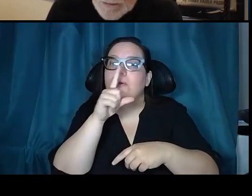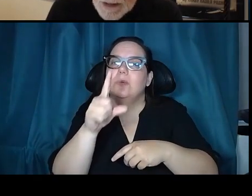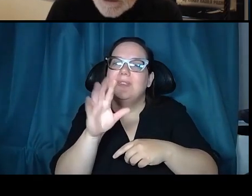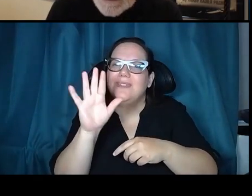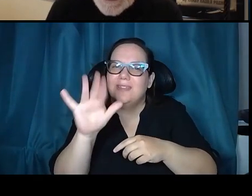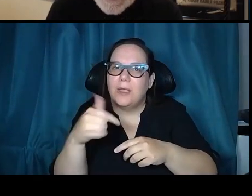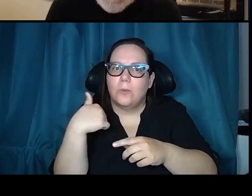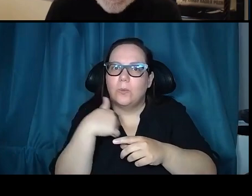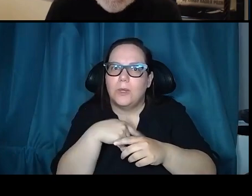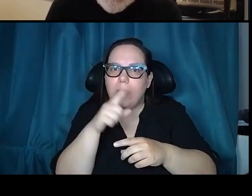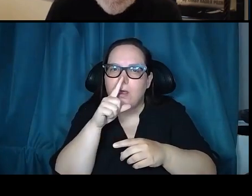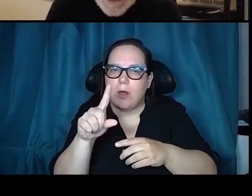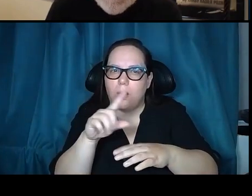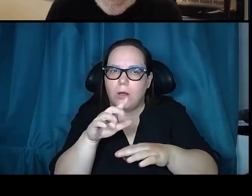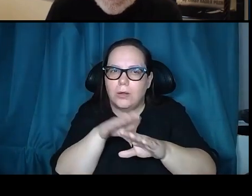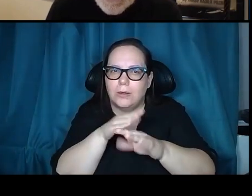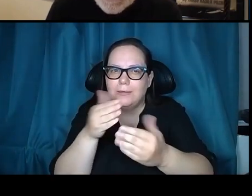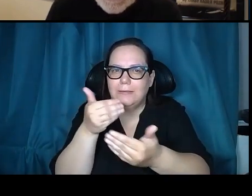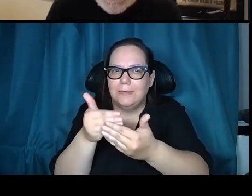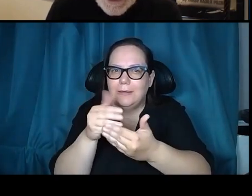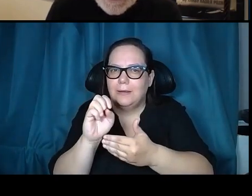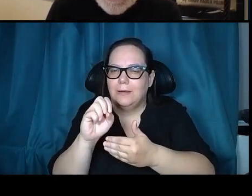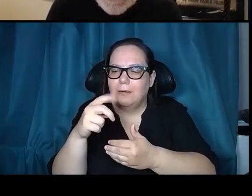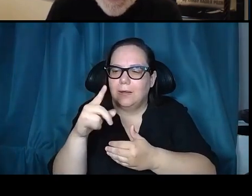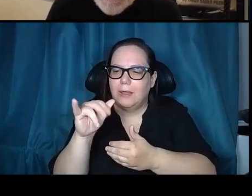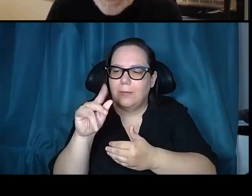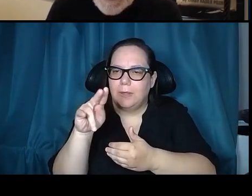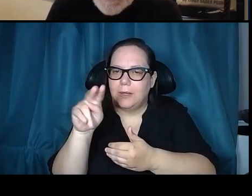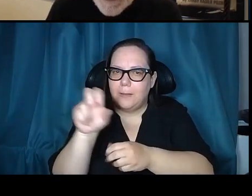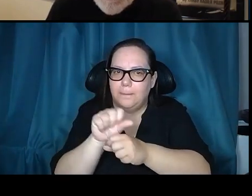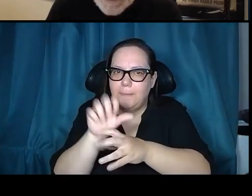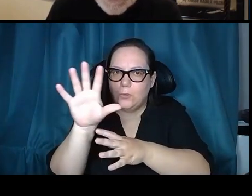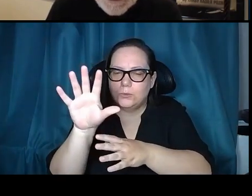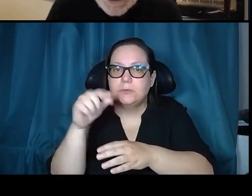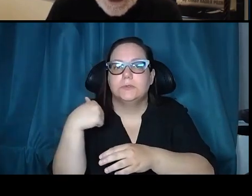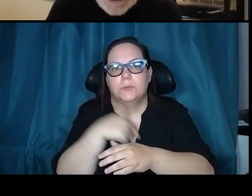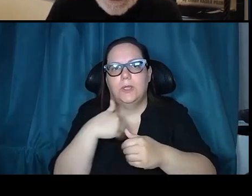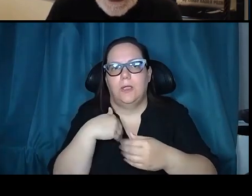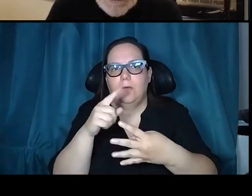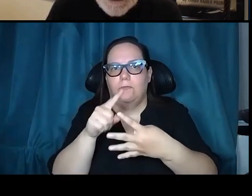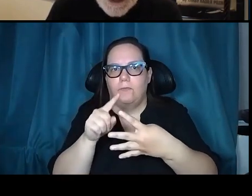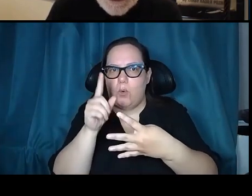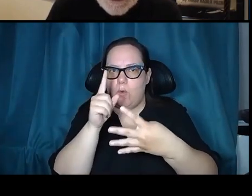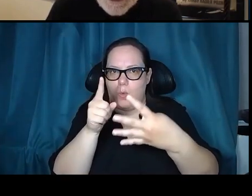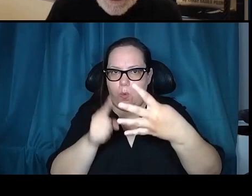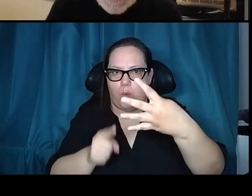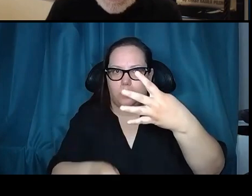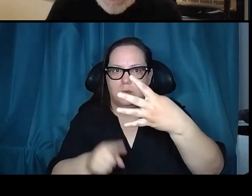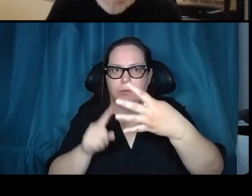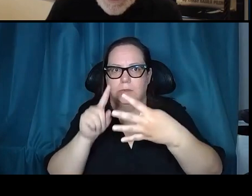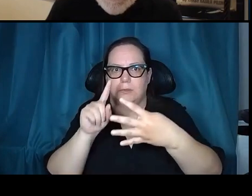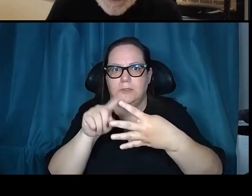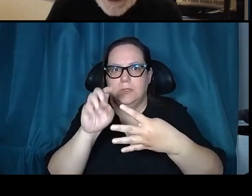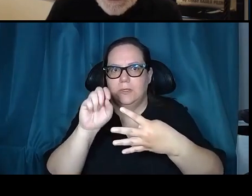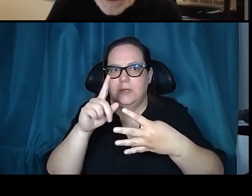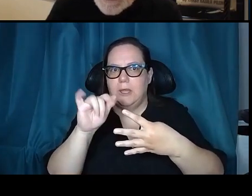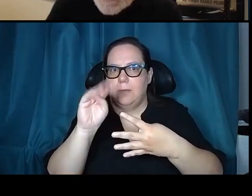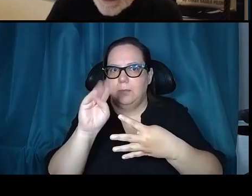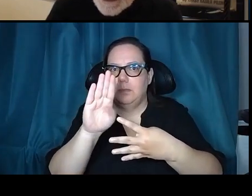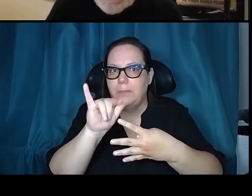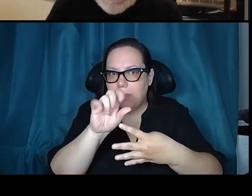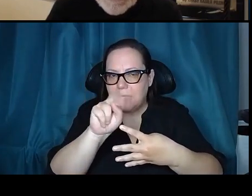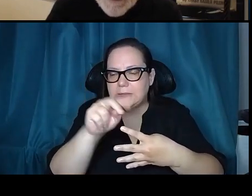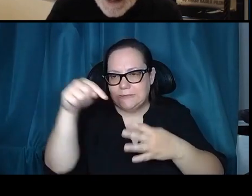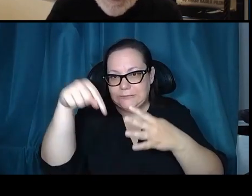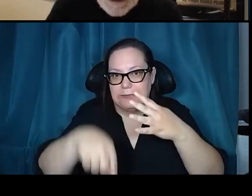edge of the Apennine Mountains. We had five different goals and objectives. Embryon Impact Basin Ejecta, the Deep Ejecta, Embryon Maury Plains.